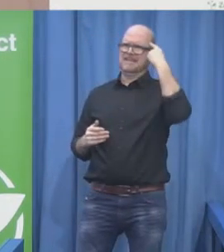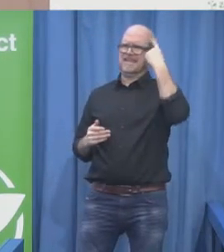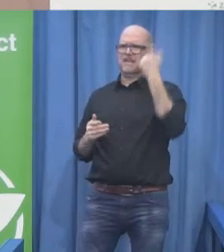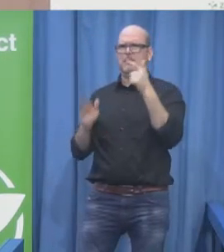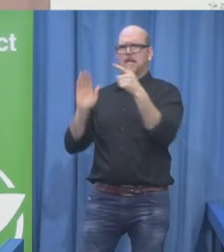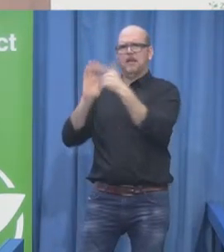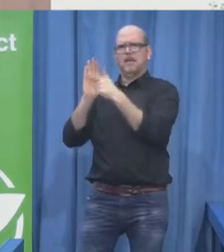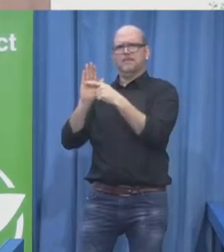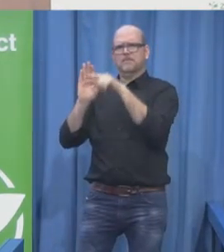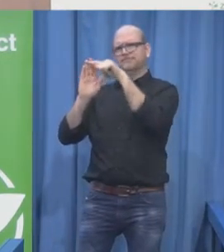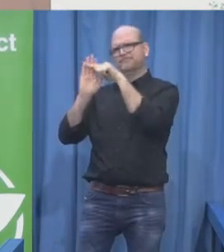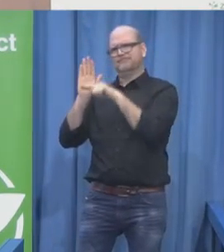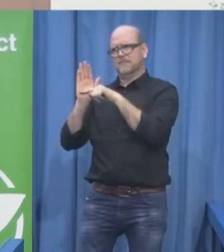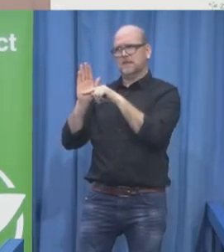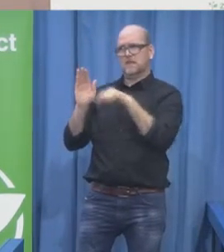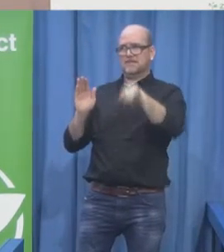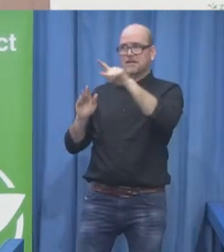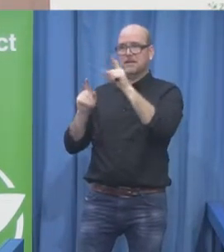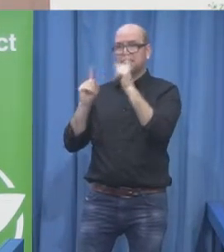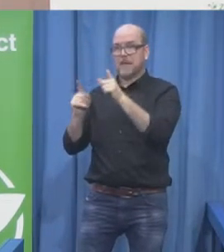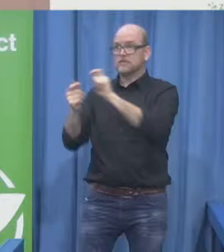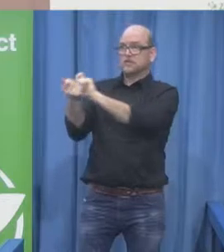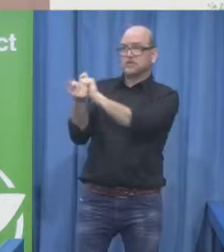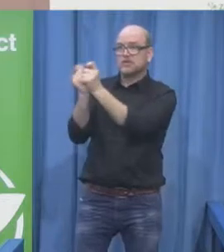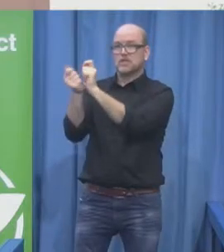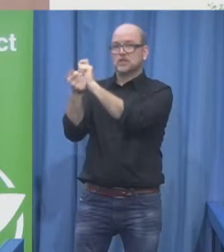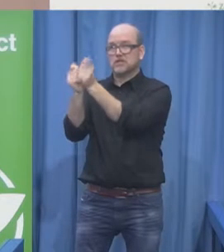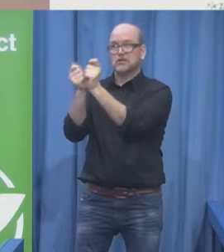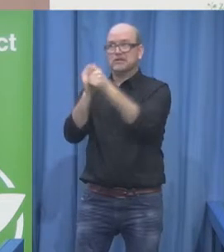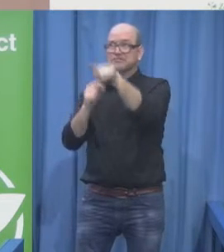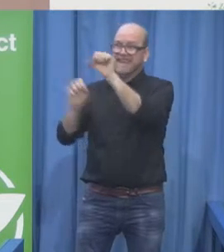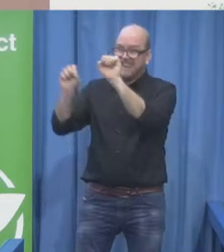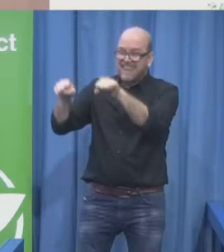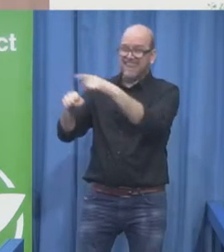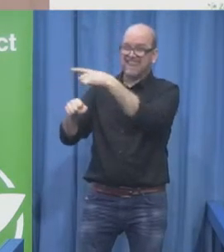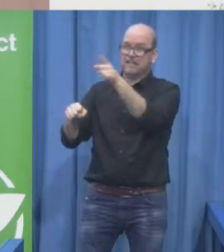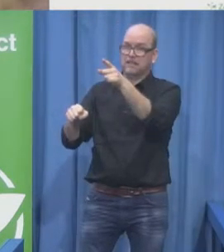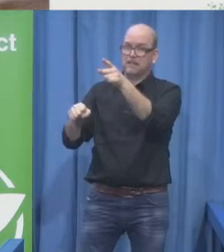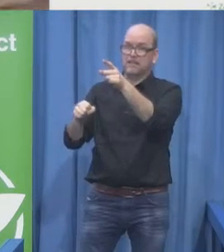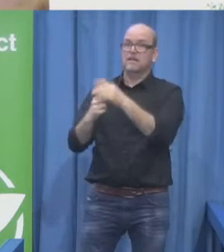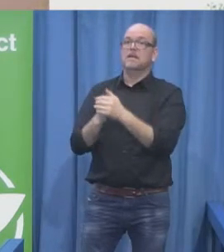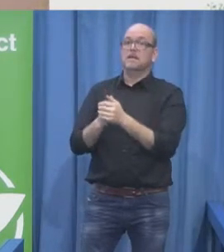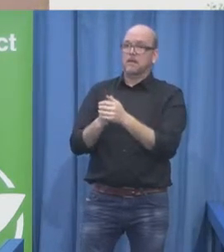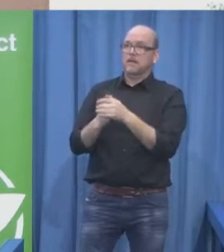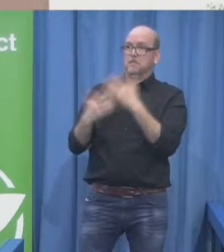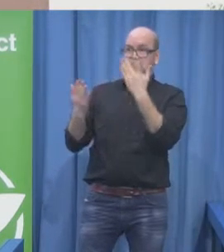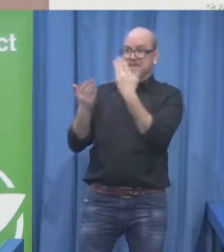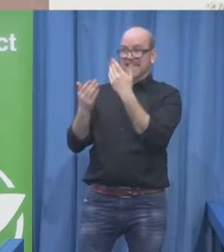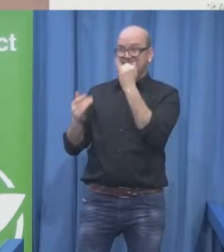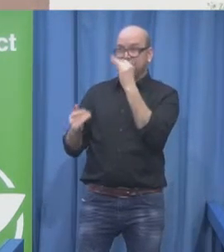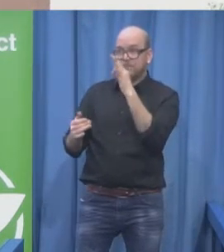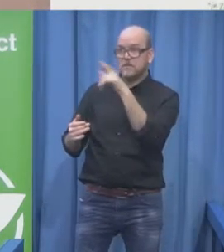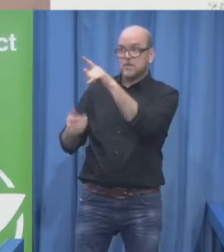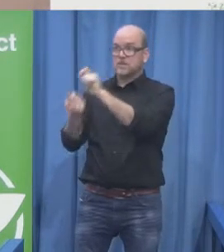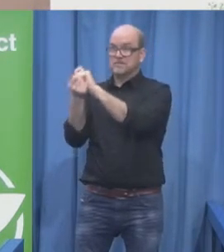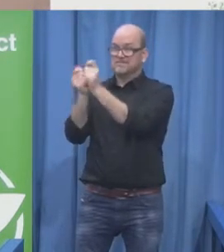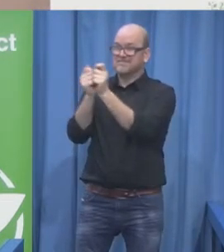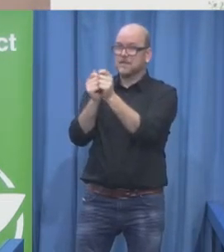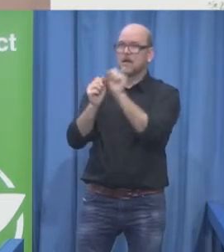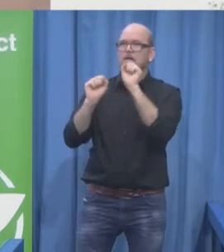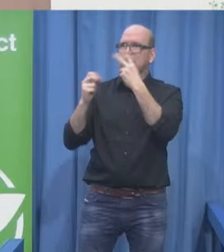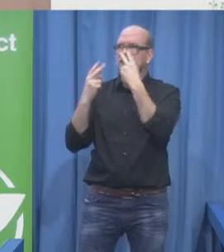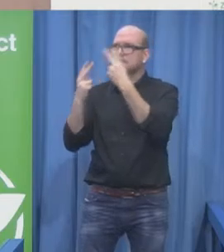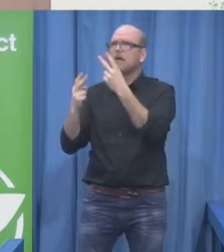of sustainable development. Besides this, allow me also to greet and thank,